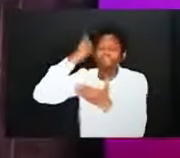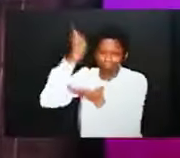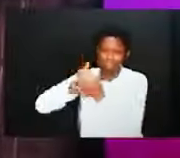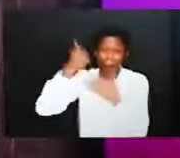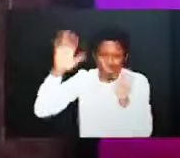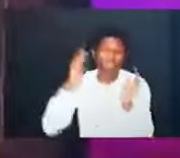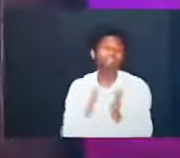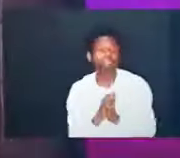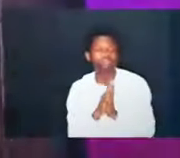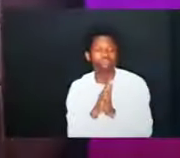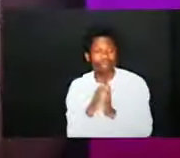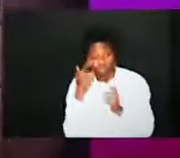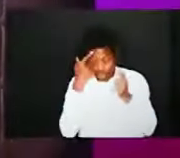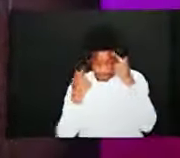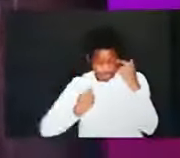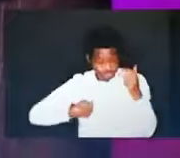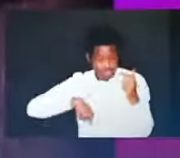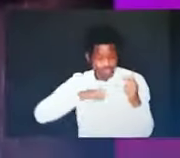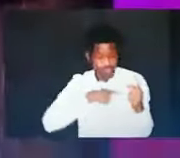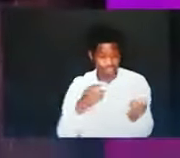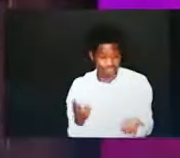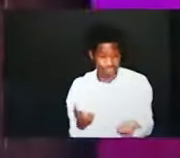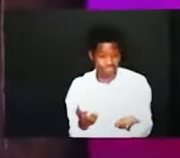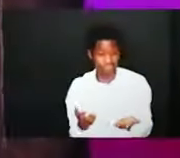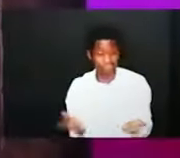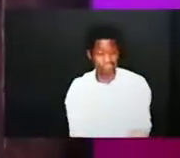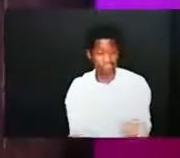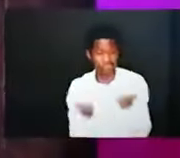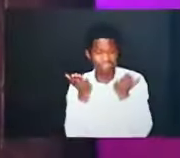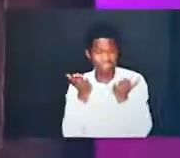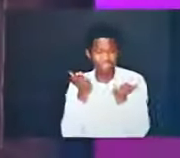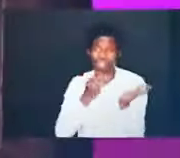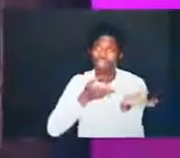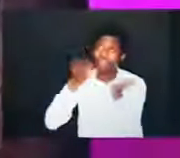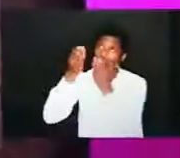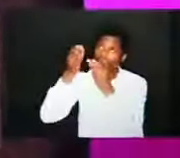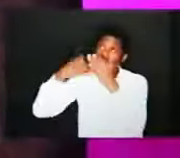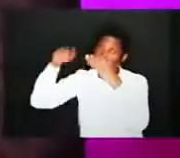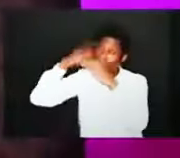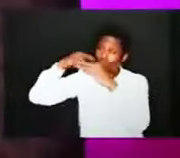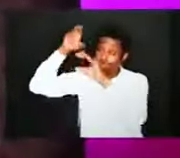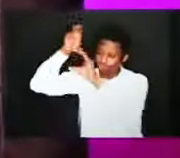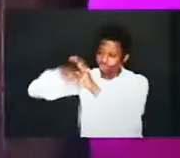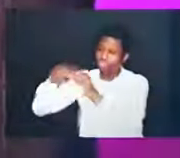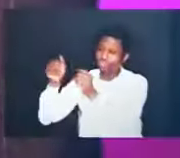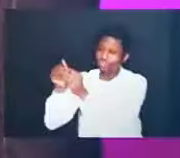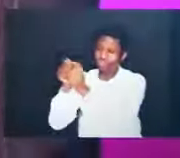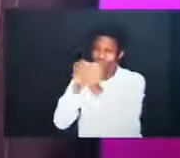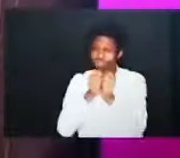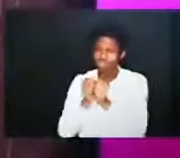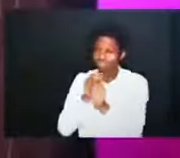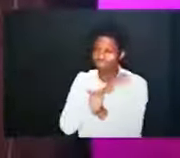we have been lifted and we are seated in heavenly places together with christ that